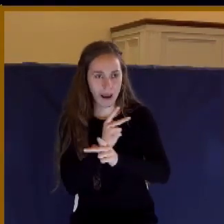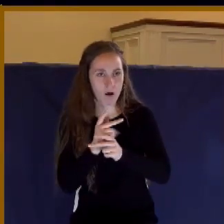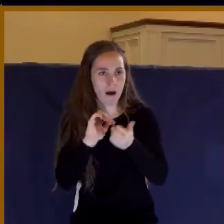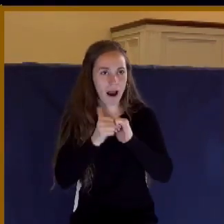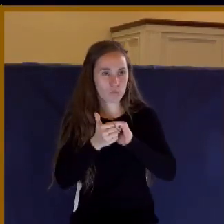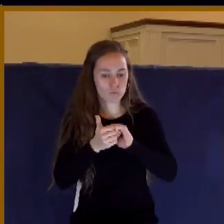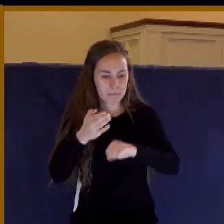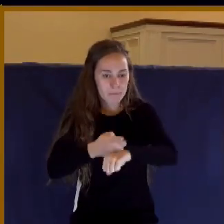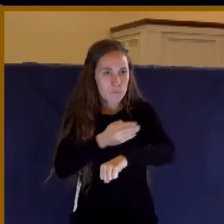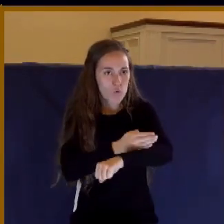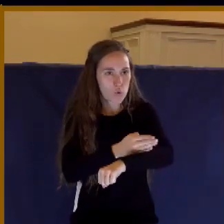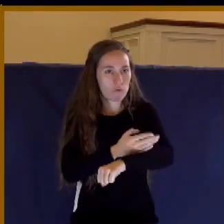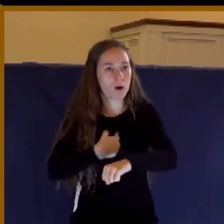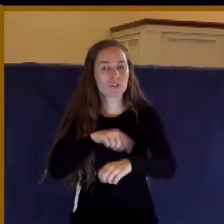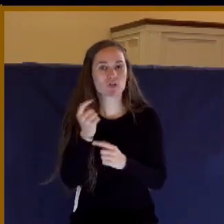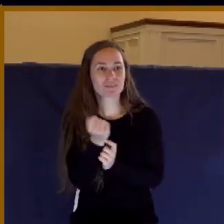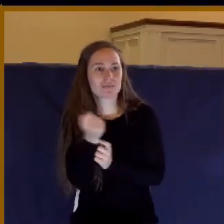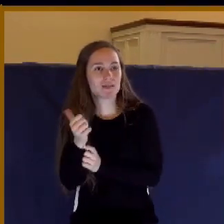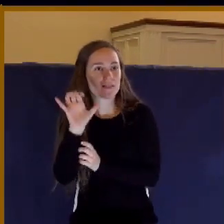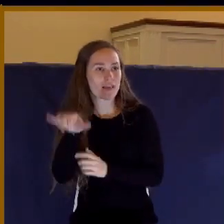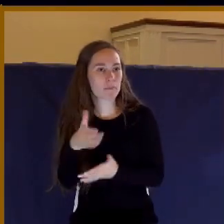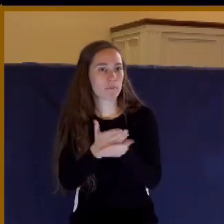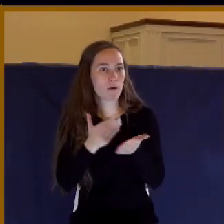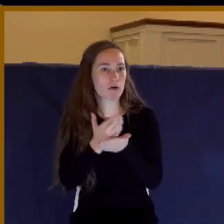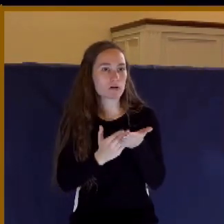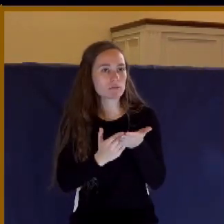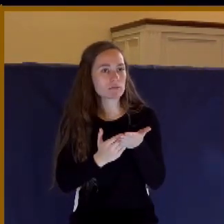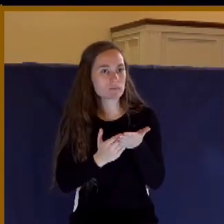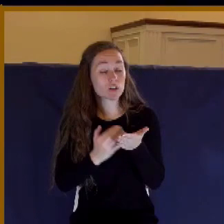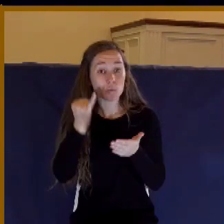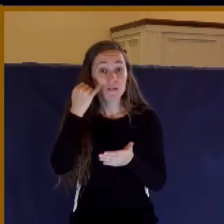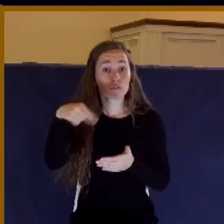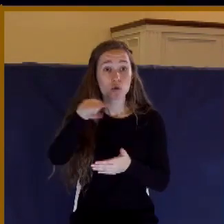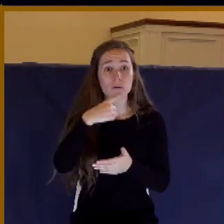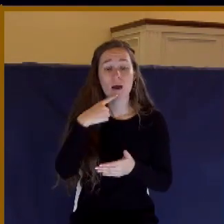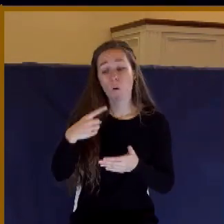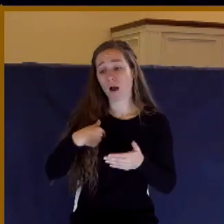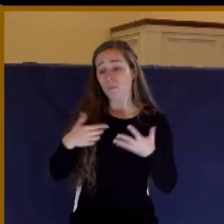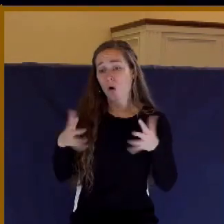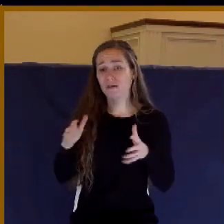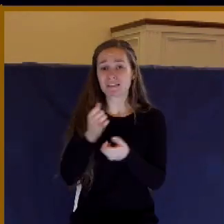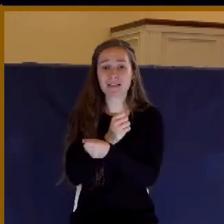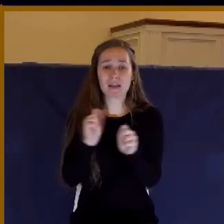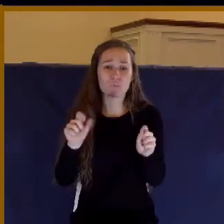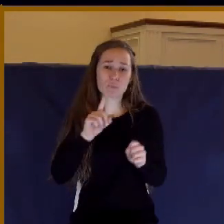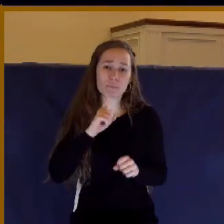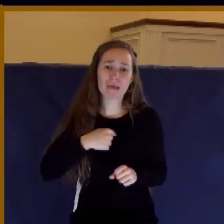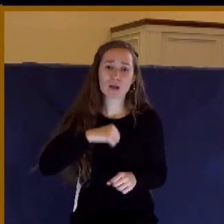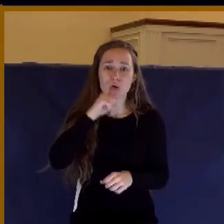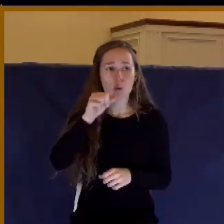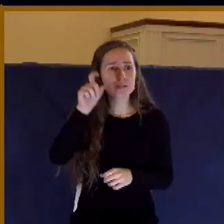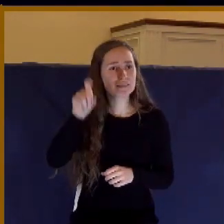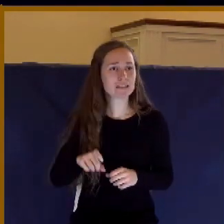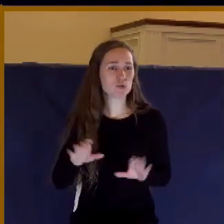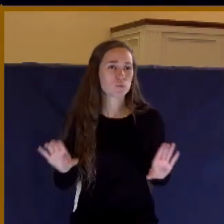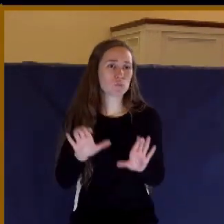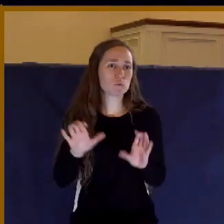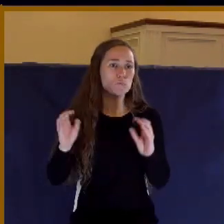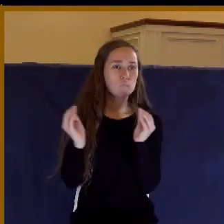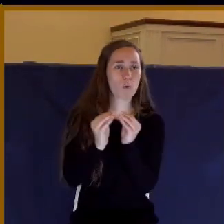classification, you don't ever have to really examine yourself, do you? Or to make sure that you're really in the kingdom of God.